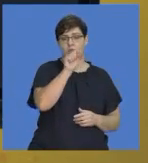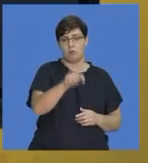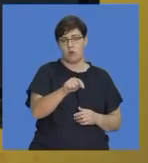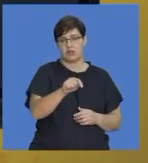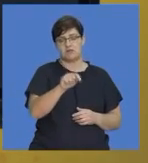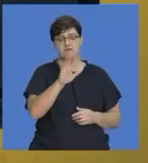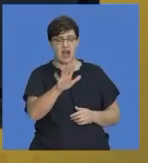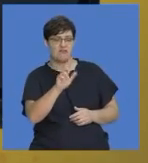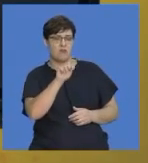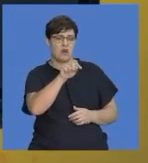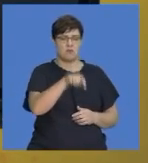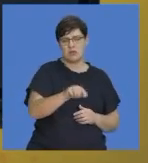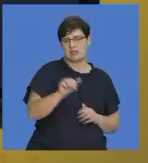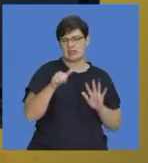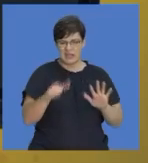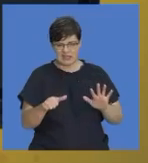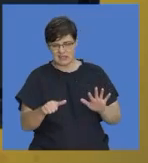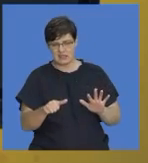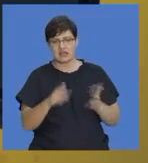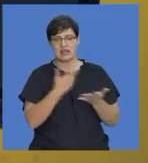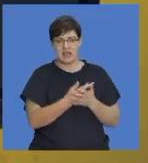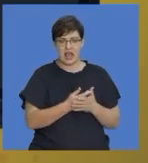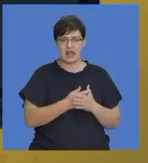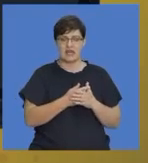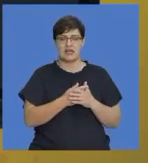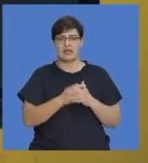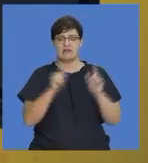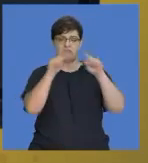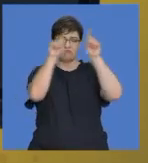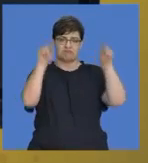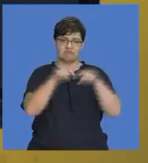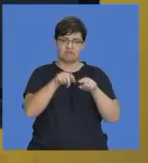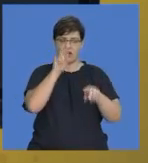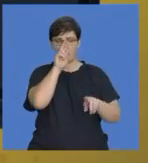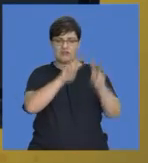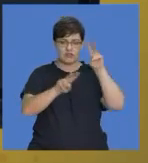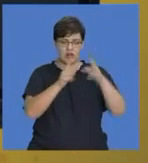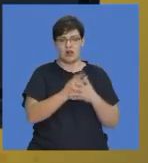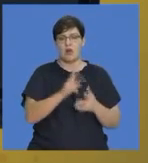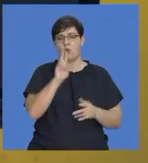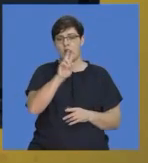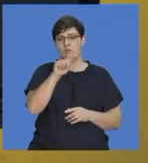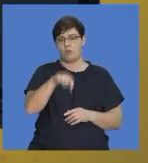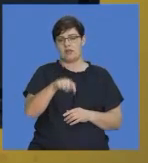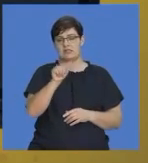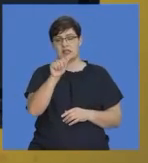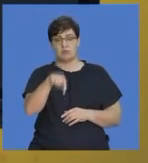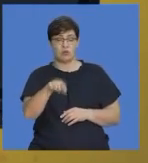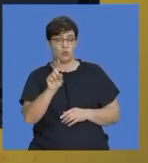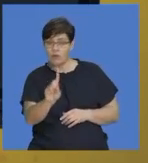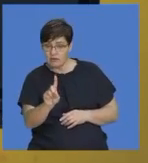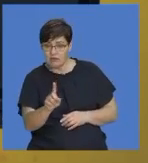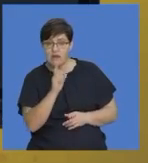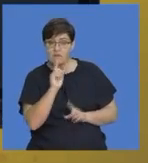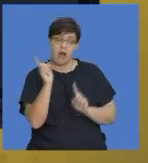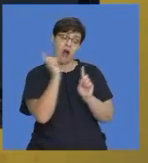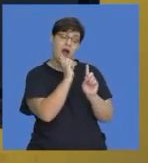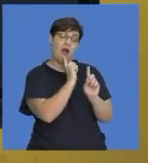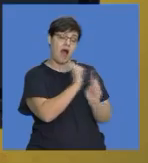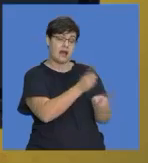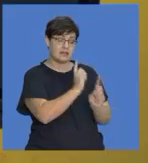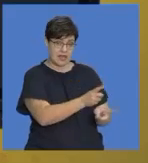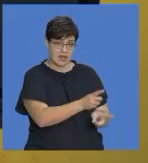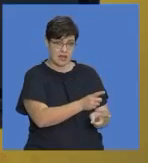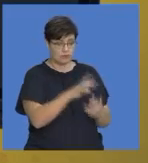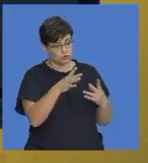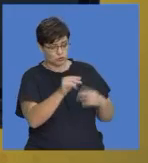.6. And thereafter we have our visuals. It could go on to 1.6.1. So you need to ensure when you are answering or you decide